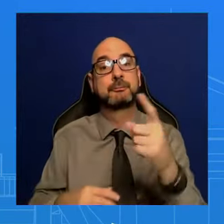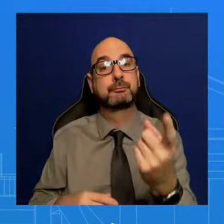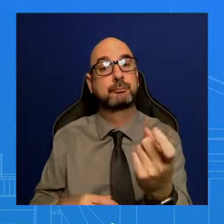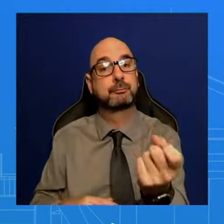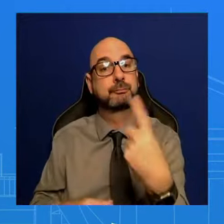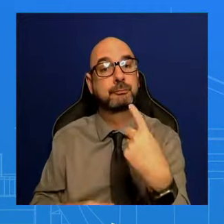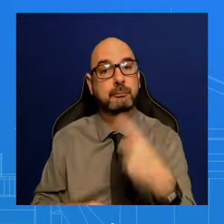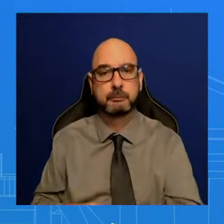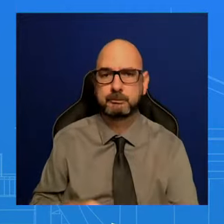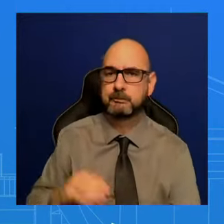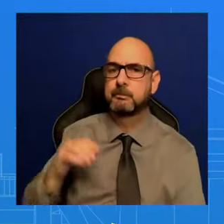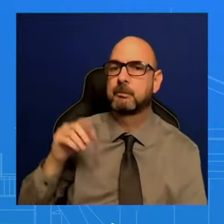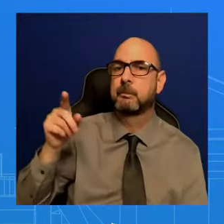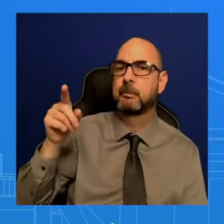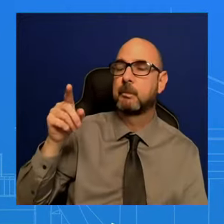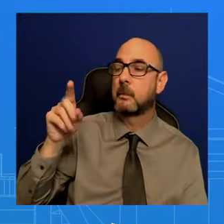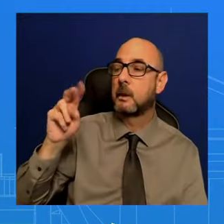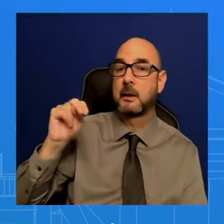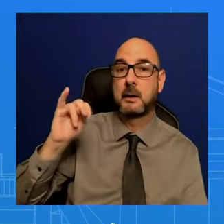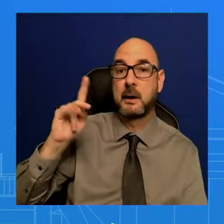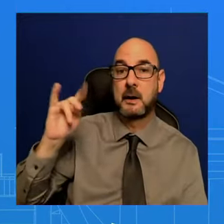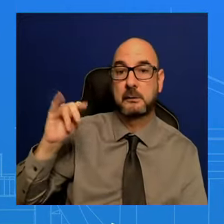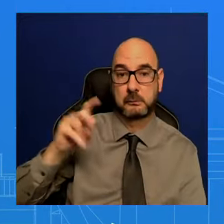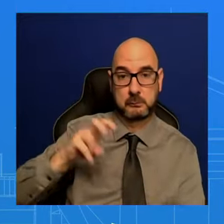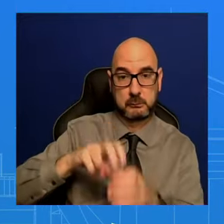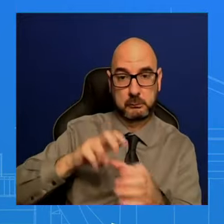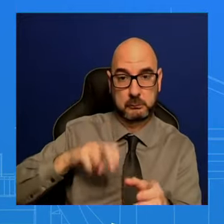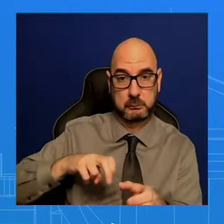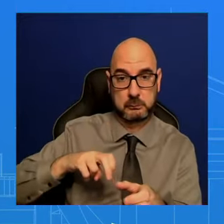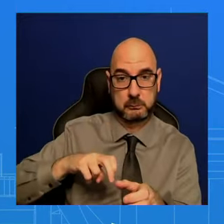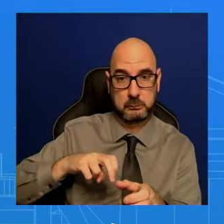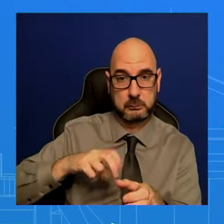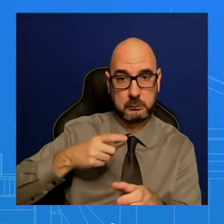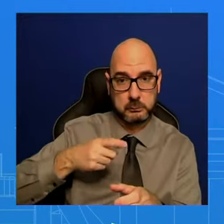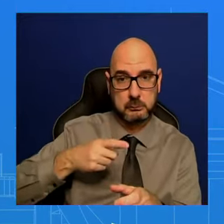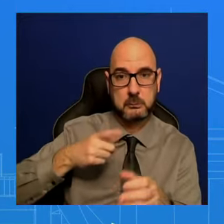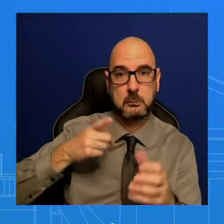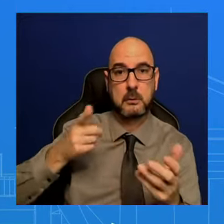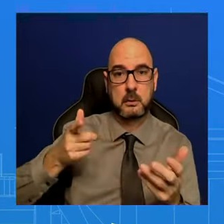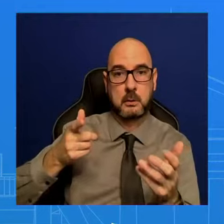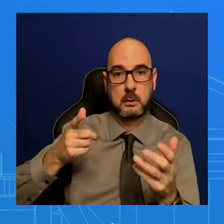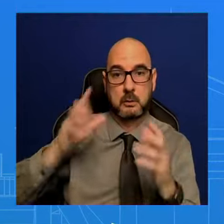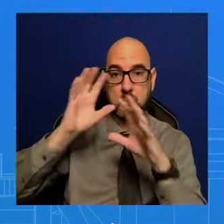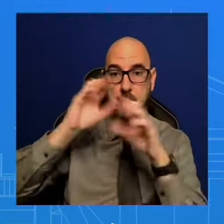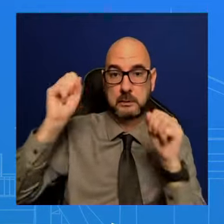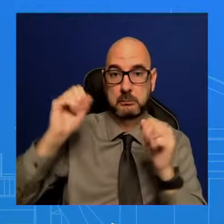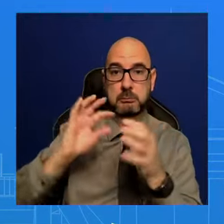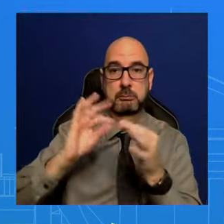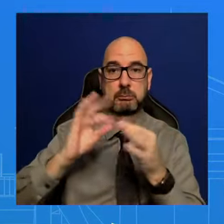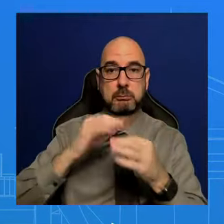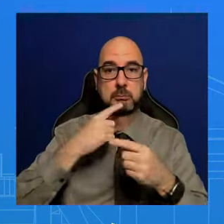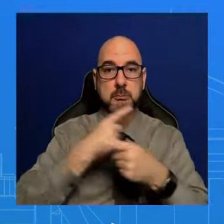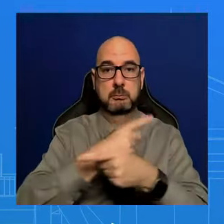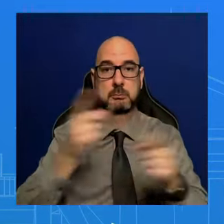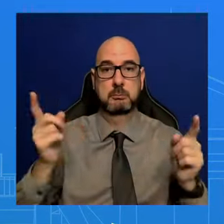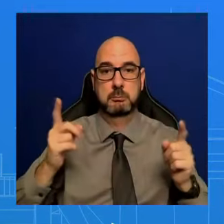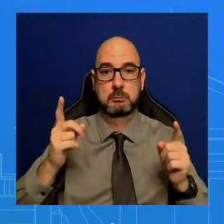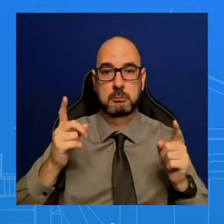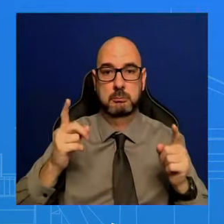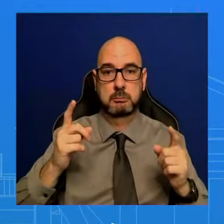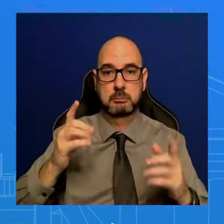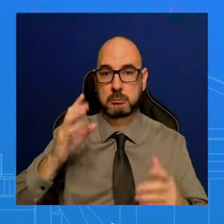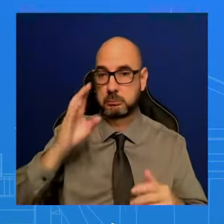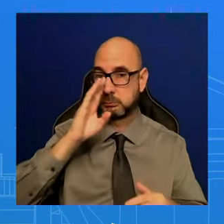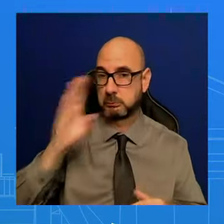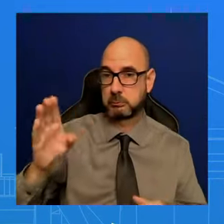the Republican presidential primary, President Biden issued a statement in a direct appeal to her voters. Does President Biden plan to